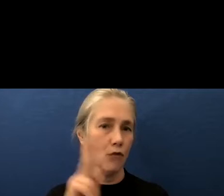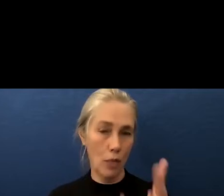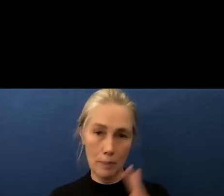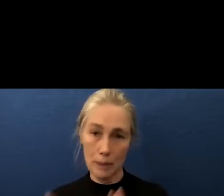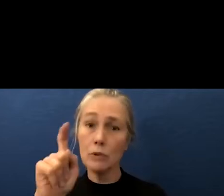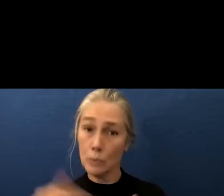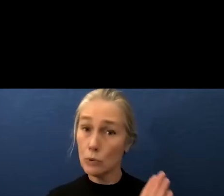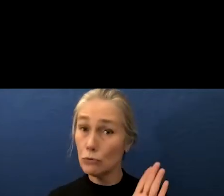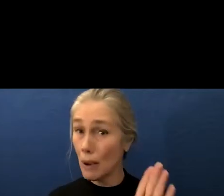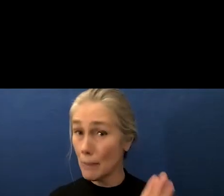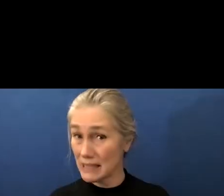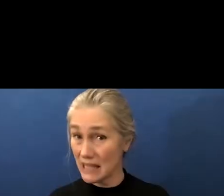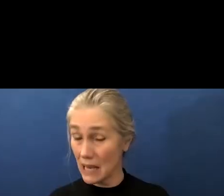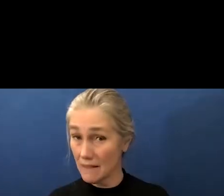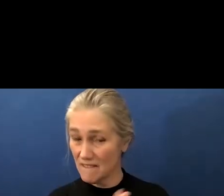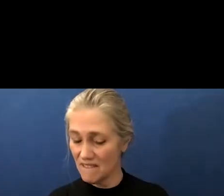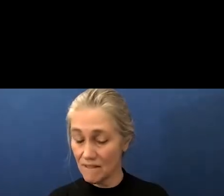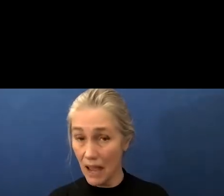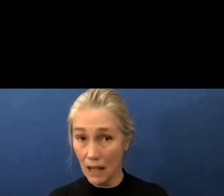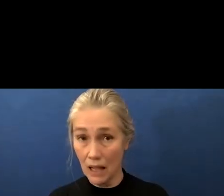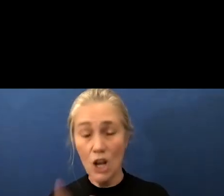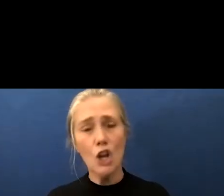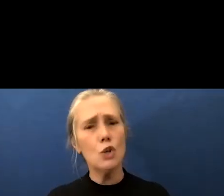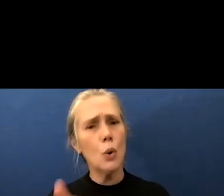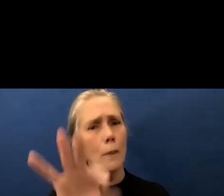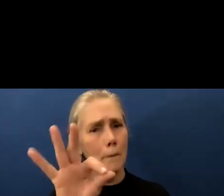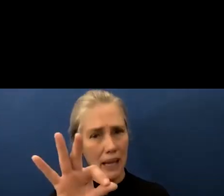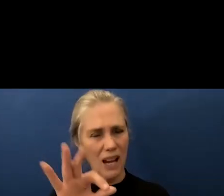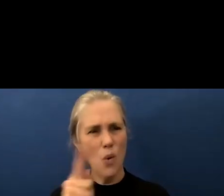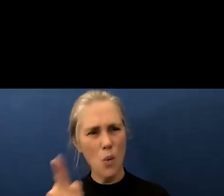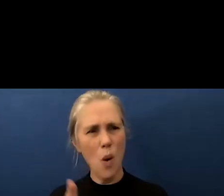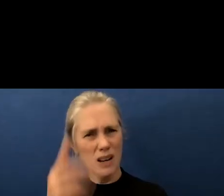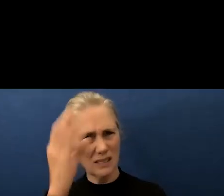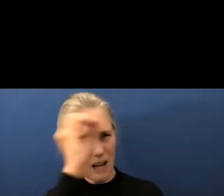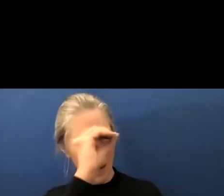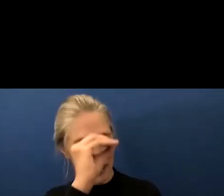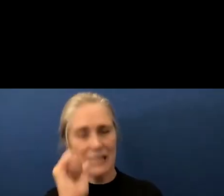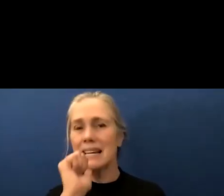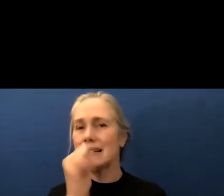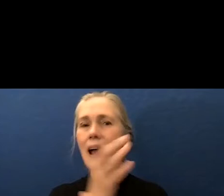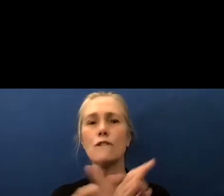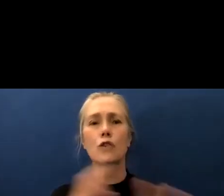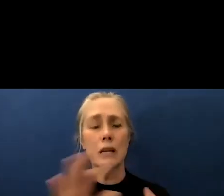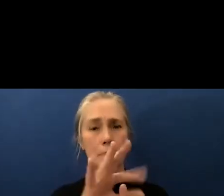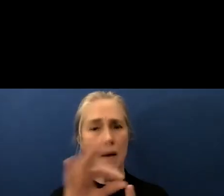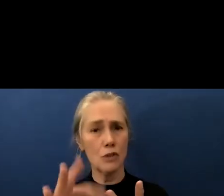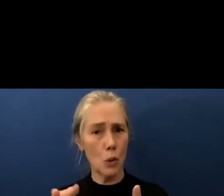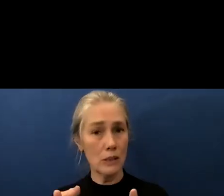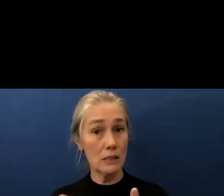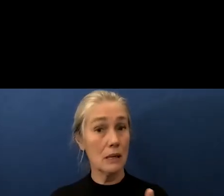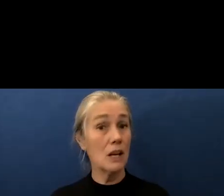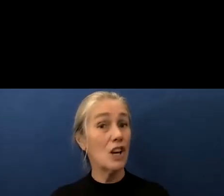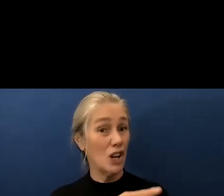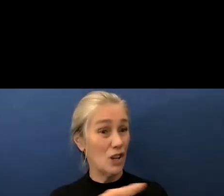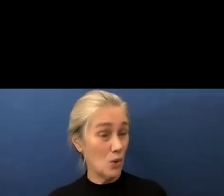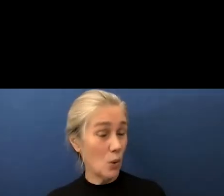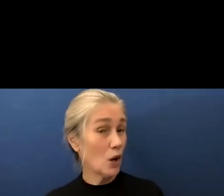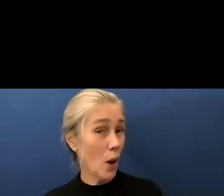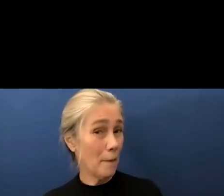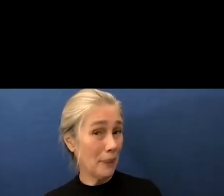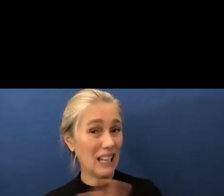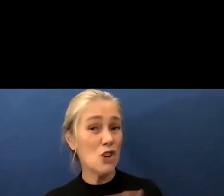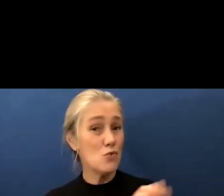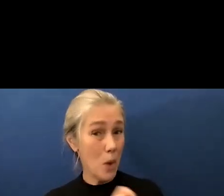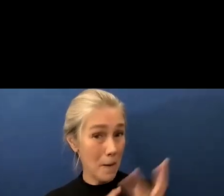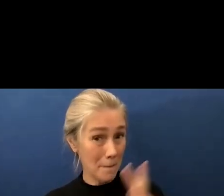you are picking the side rather than the freedom of choice you are completely and maybe even knowingly by the way uh ruining